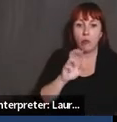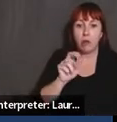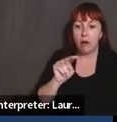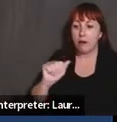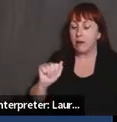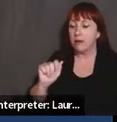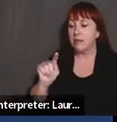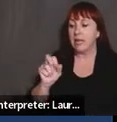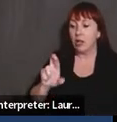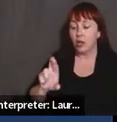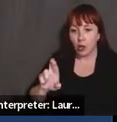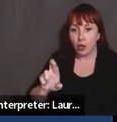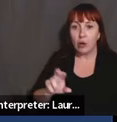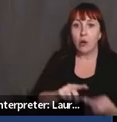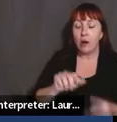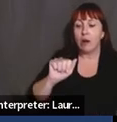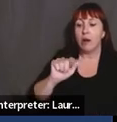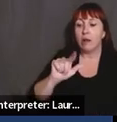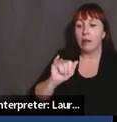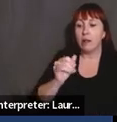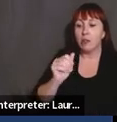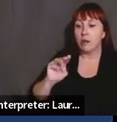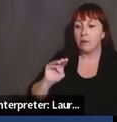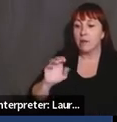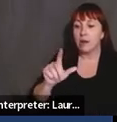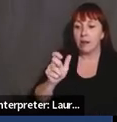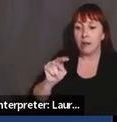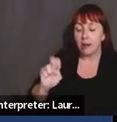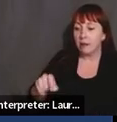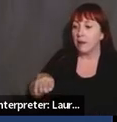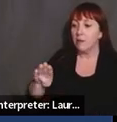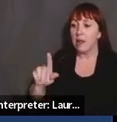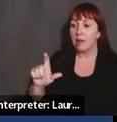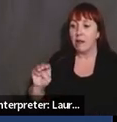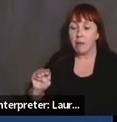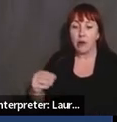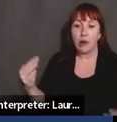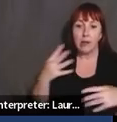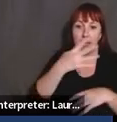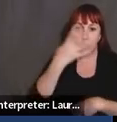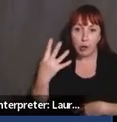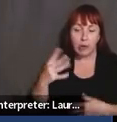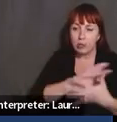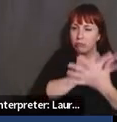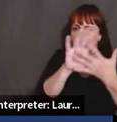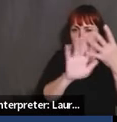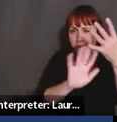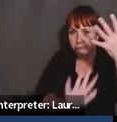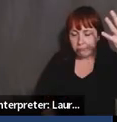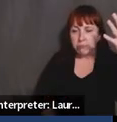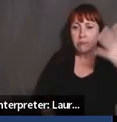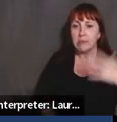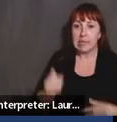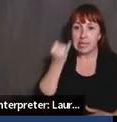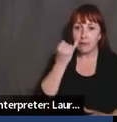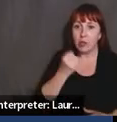um, Elijah McClain or Black Lives Matter or immigration or what have you. Um, I feel like a